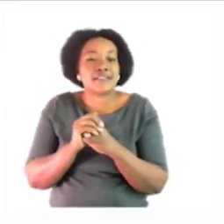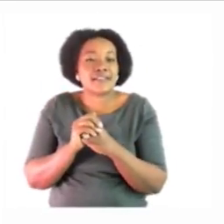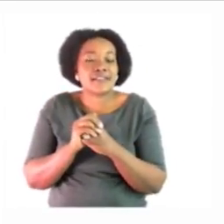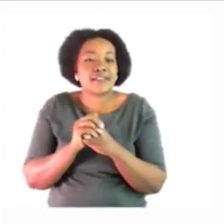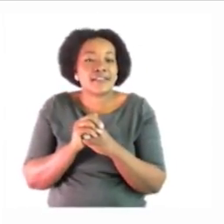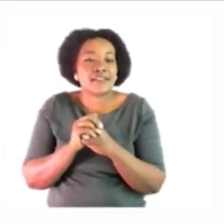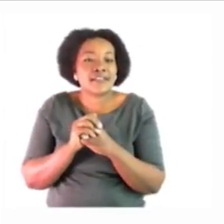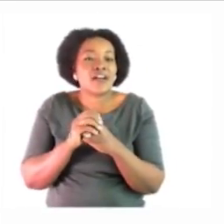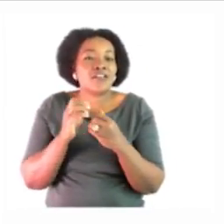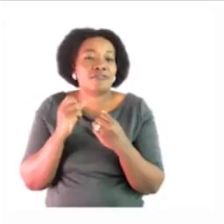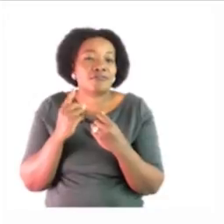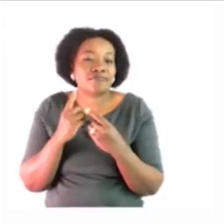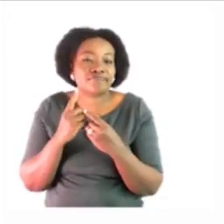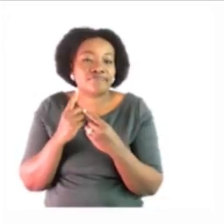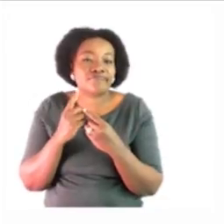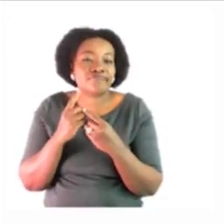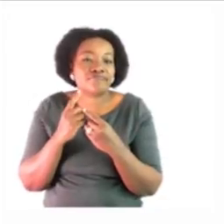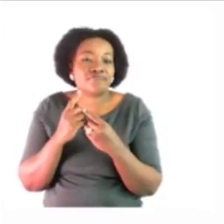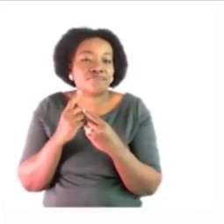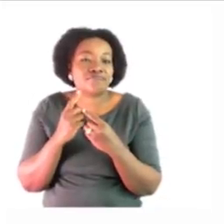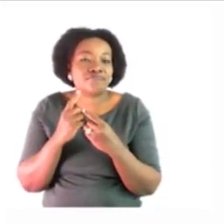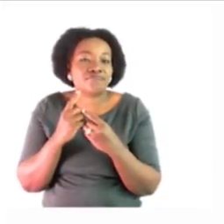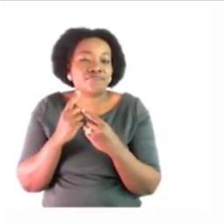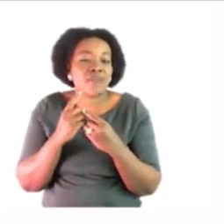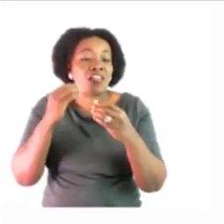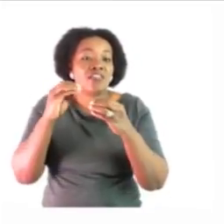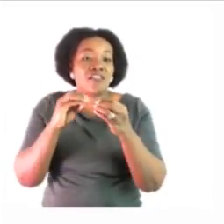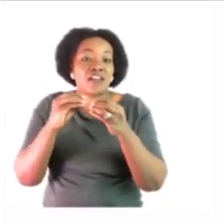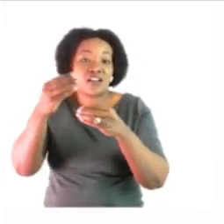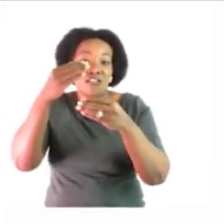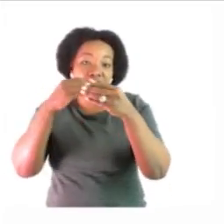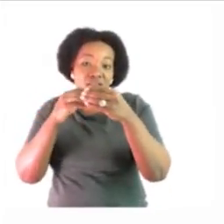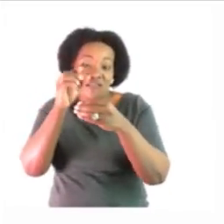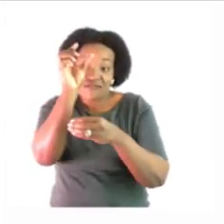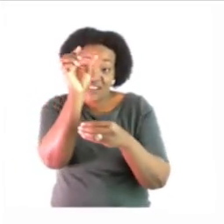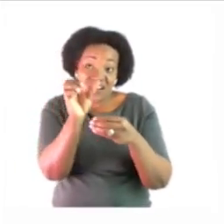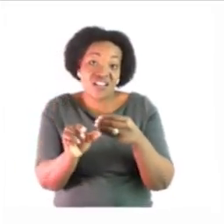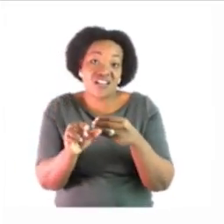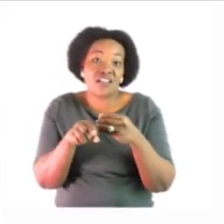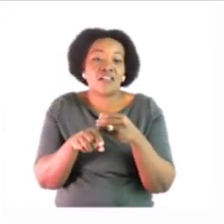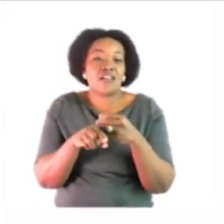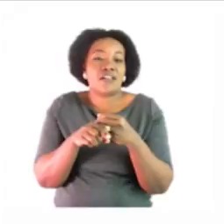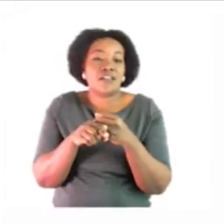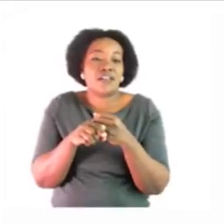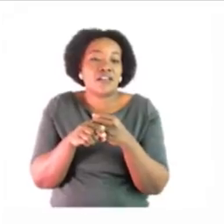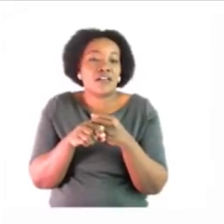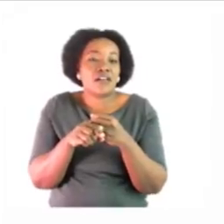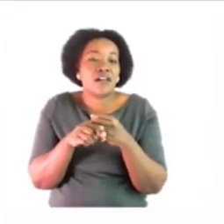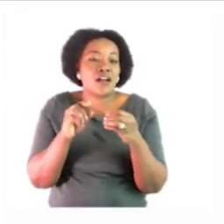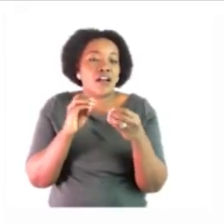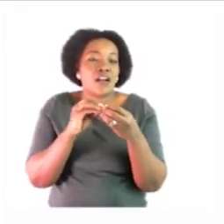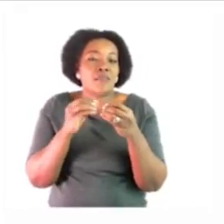all right let's look at number the below one for down number